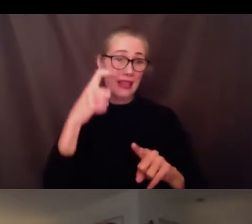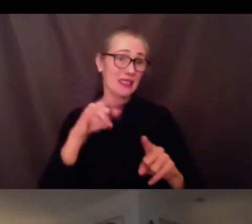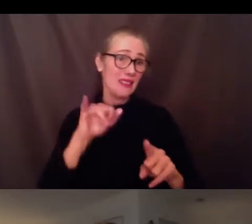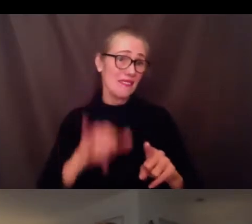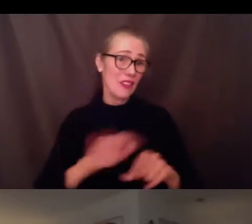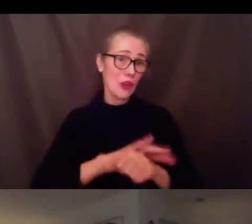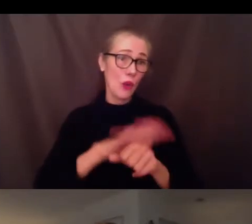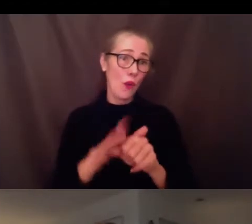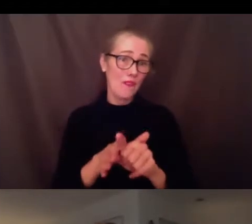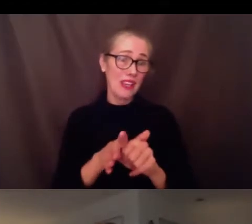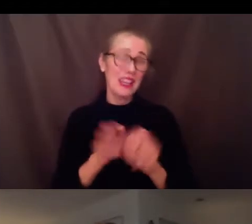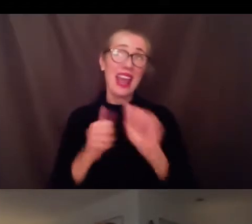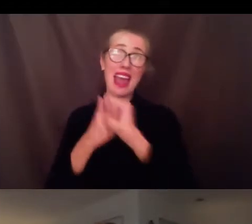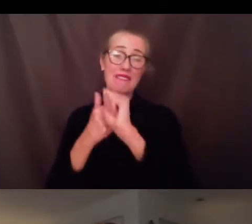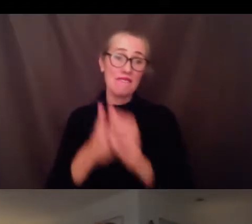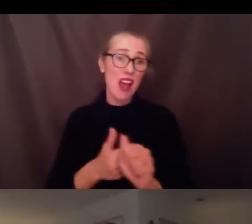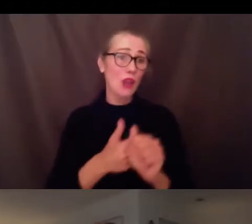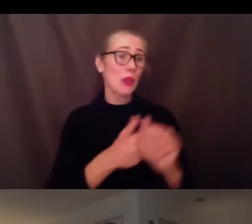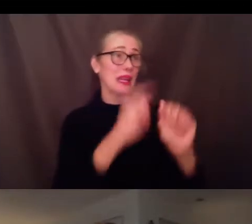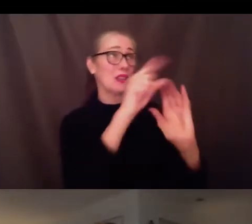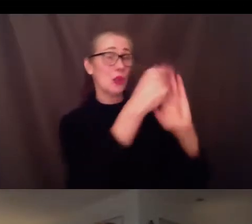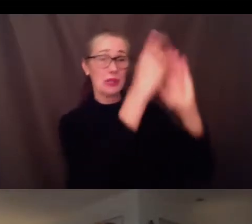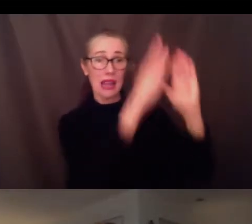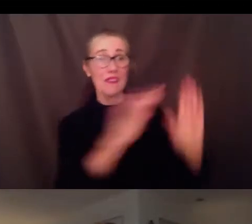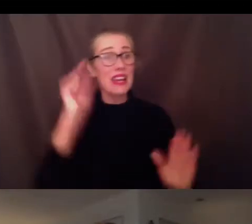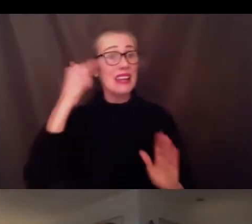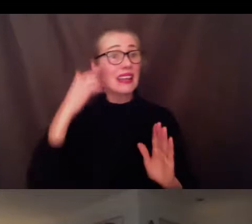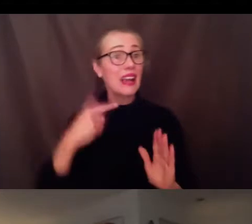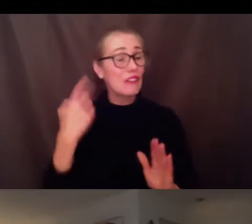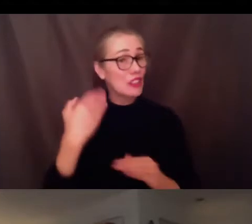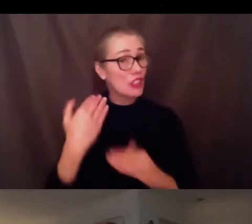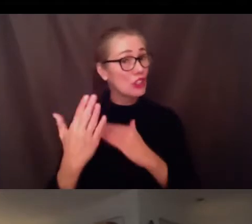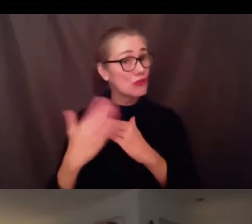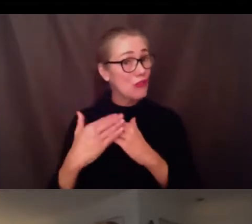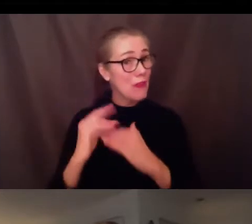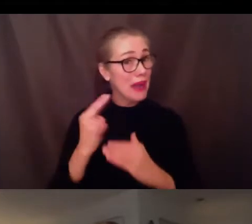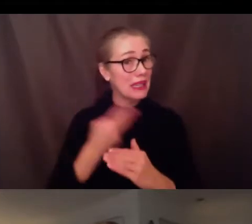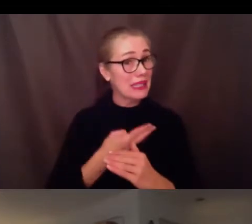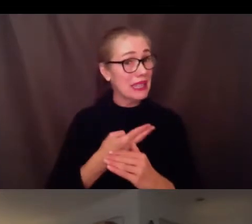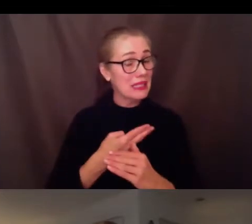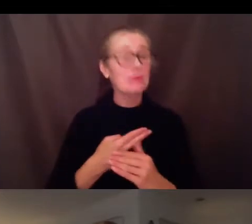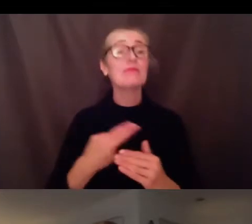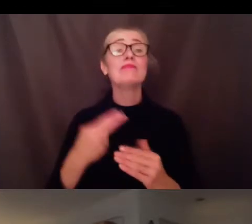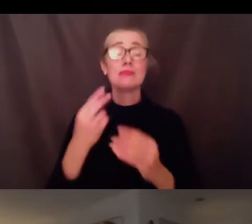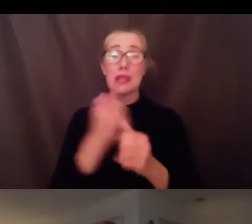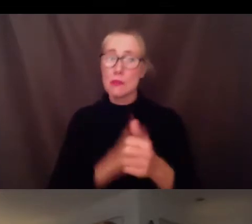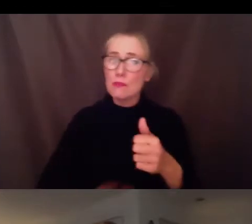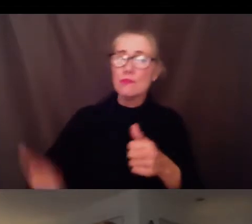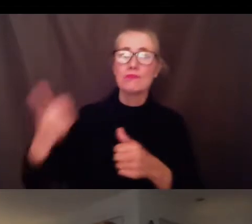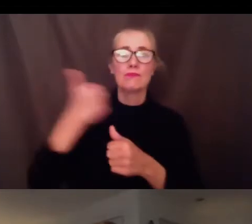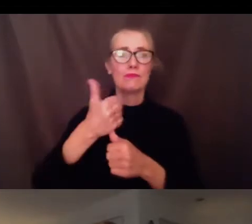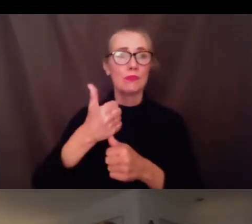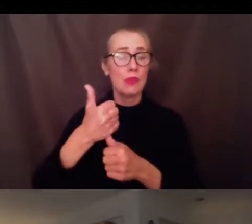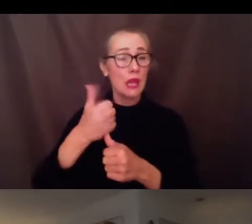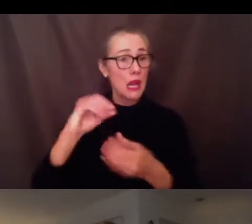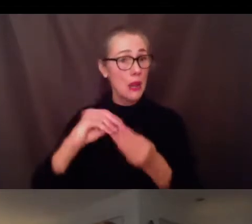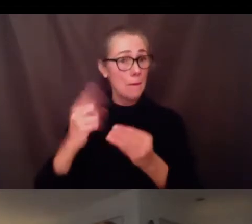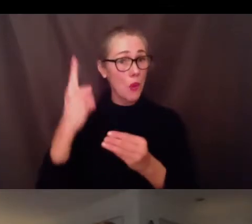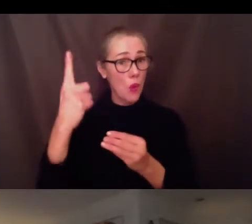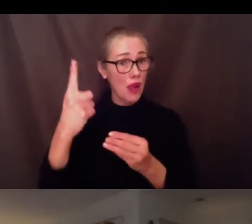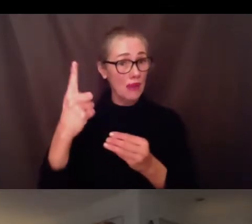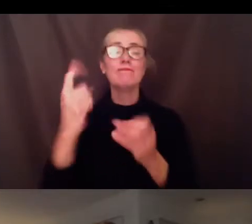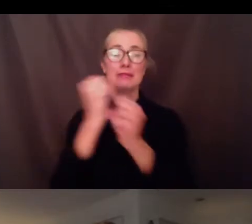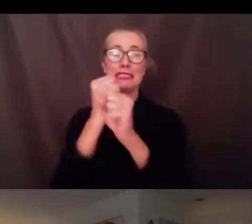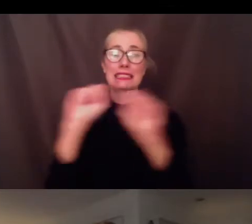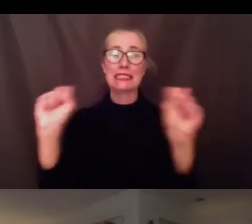This recent announcement by the governor reminded us that in addition to having safety as our primary lever